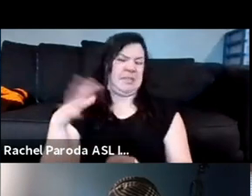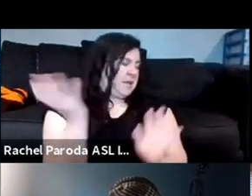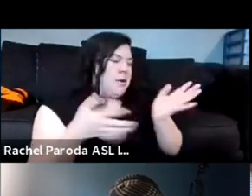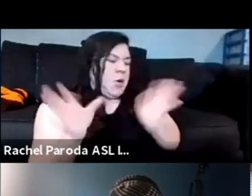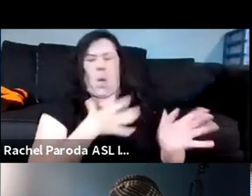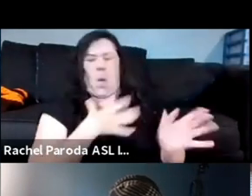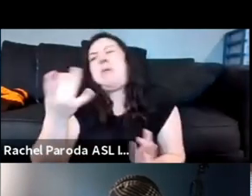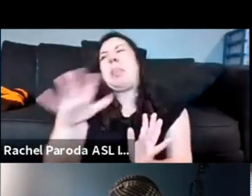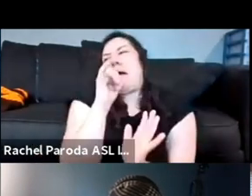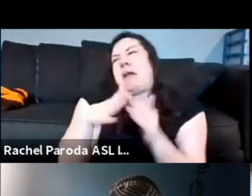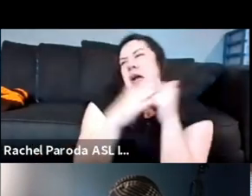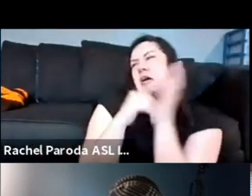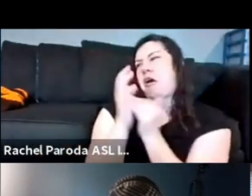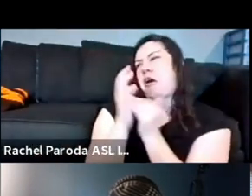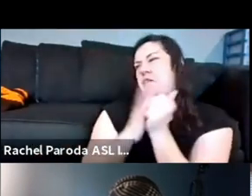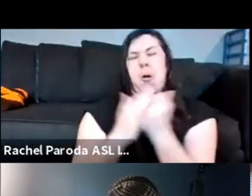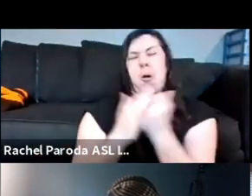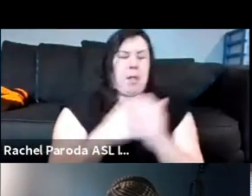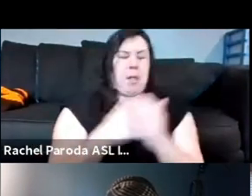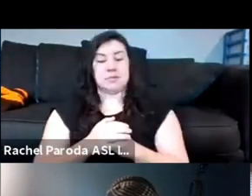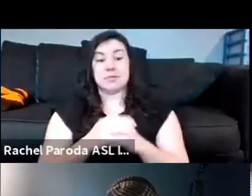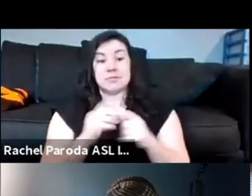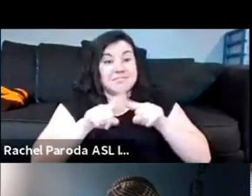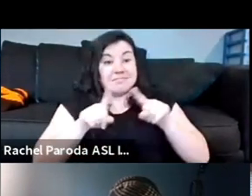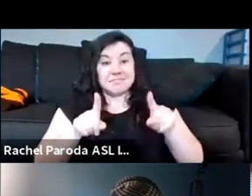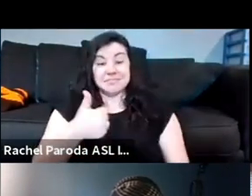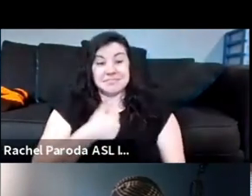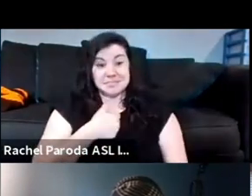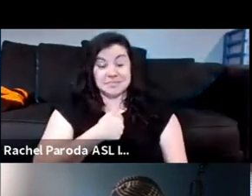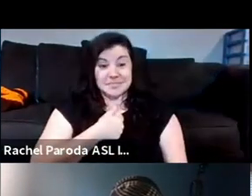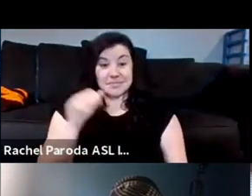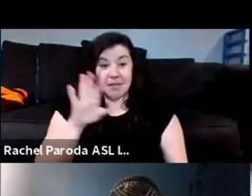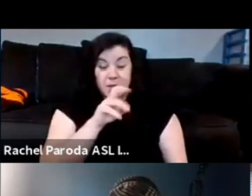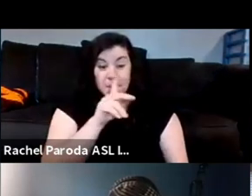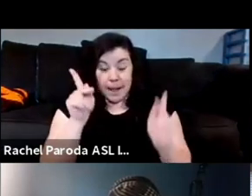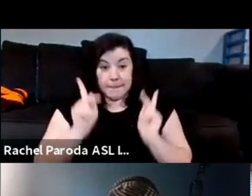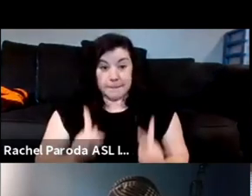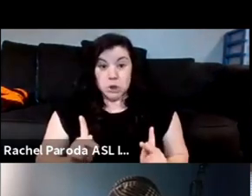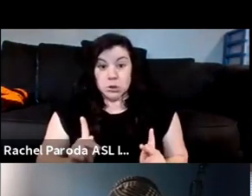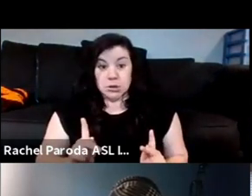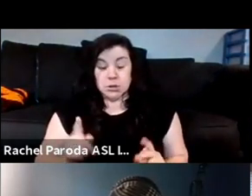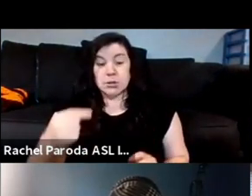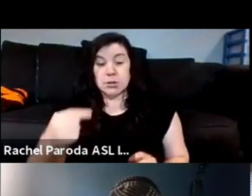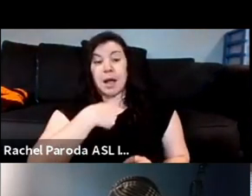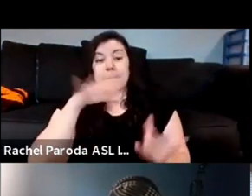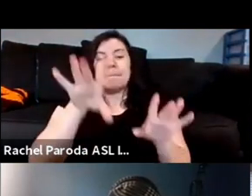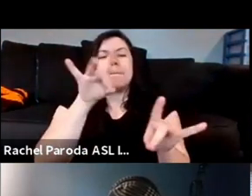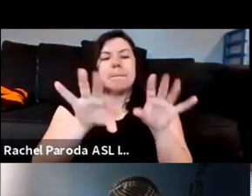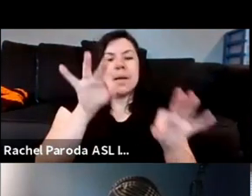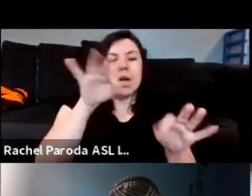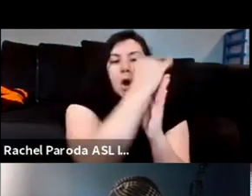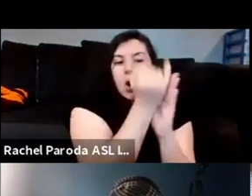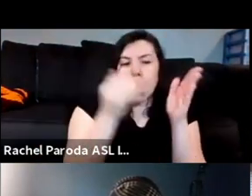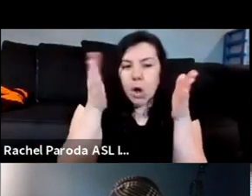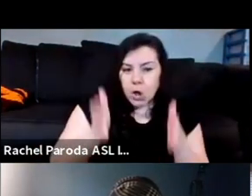when you do that because as a black person in the institution as a black curator at that it's like i'm not doing which